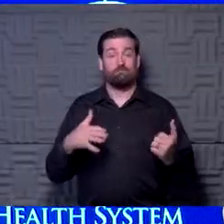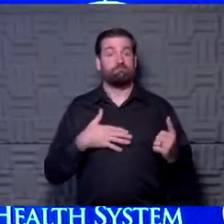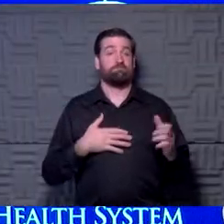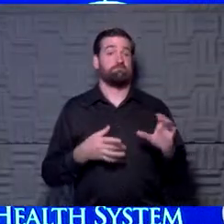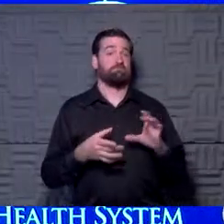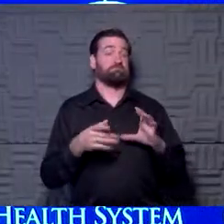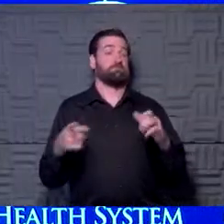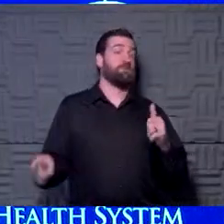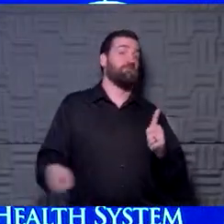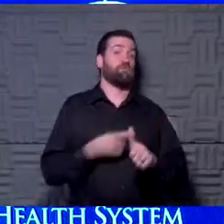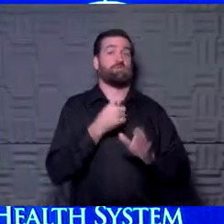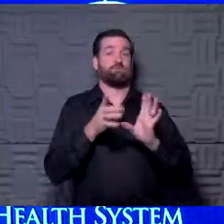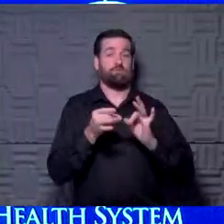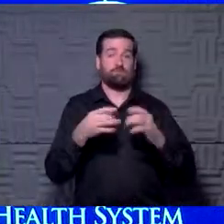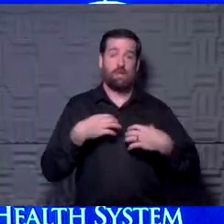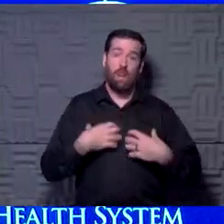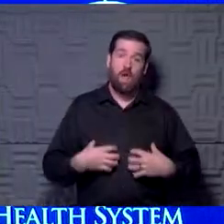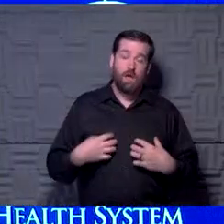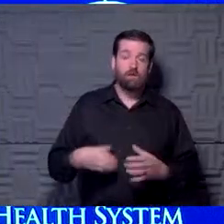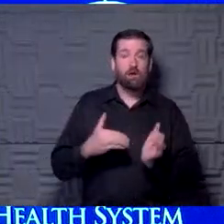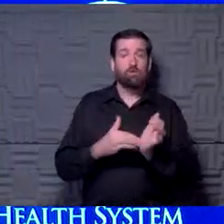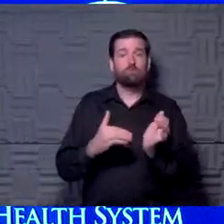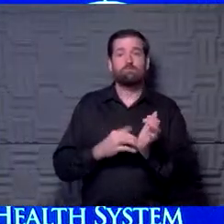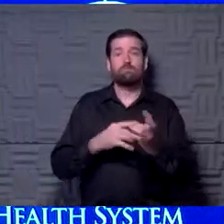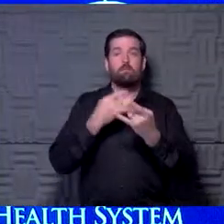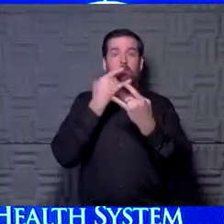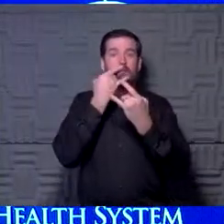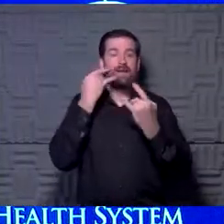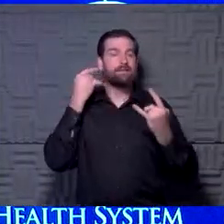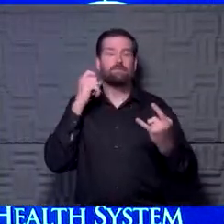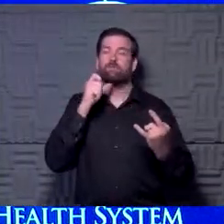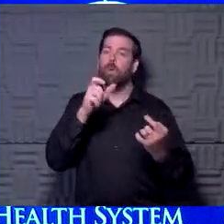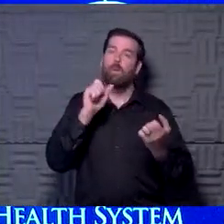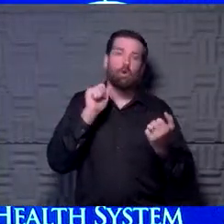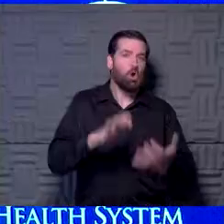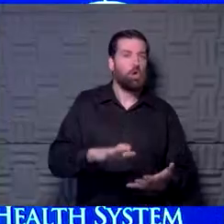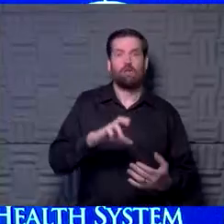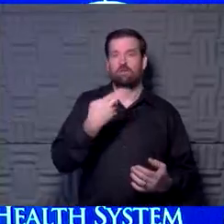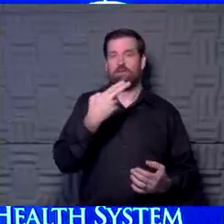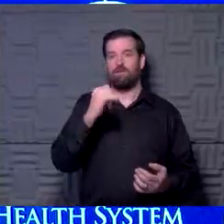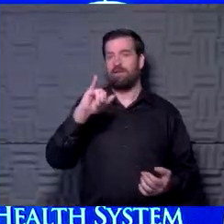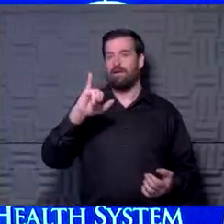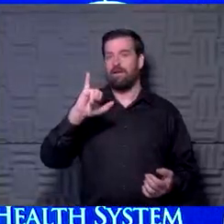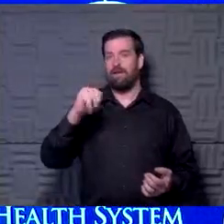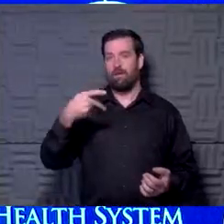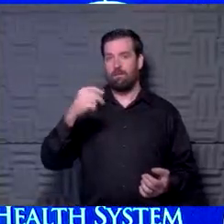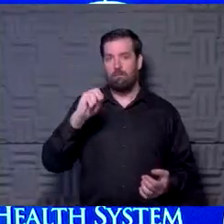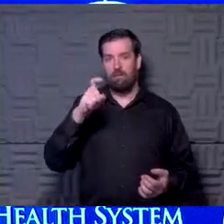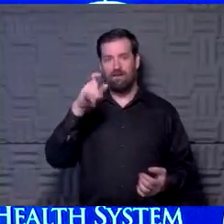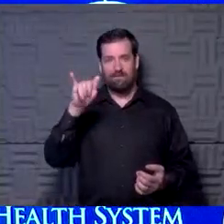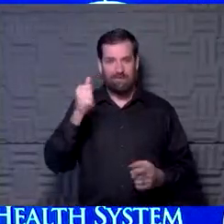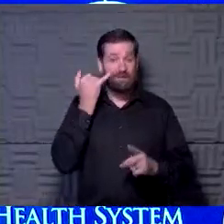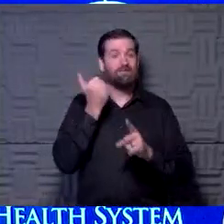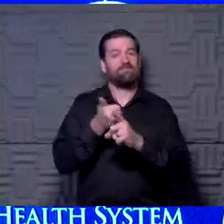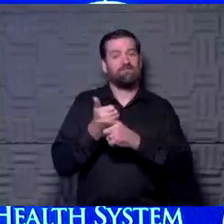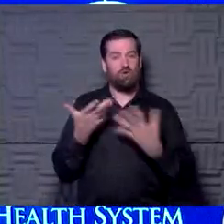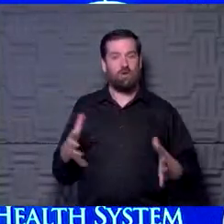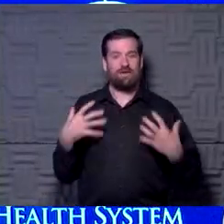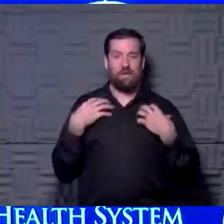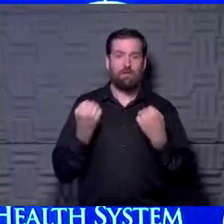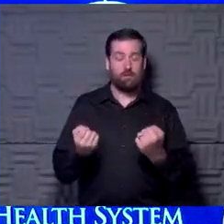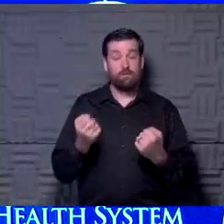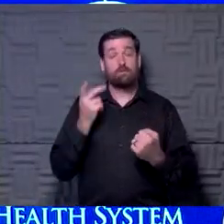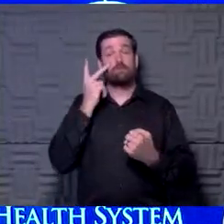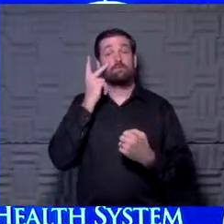first leap at this as a lung doctor and tell you, masks really don't cause hypoxia in a healthy population. And what we see athletes